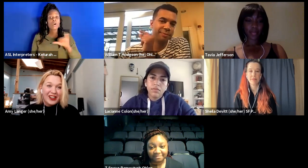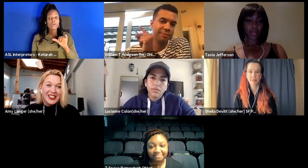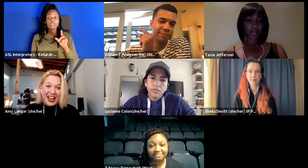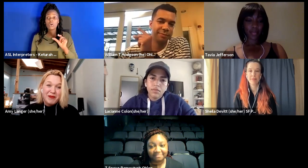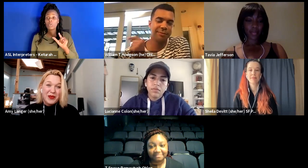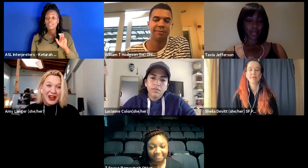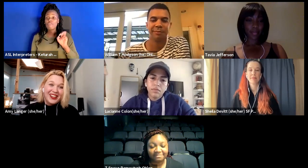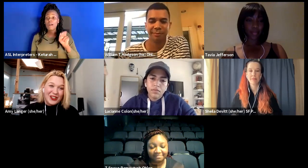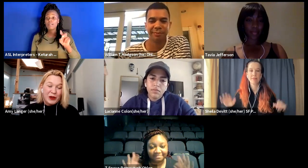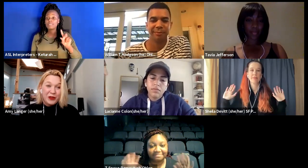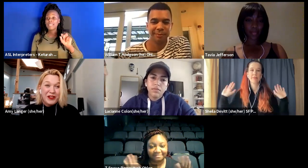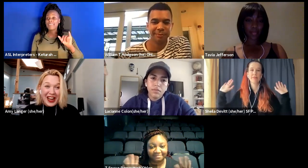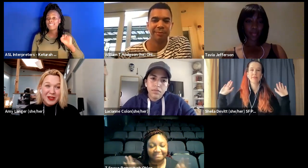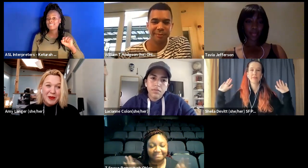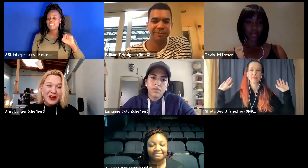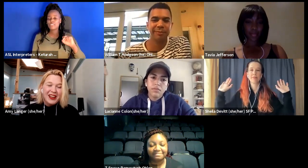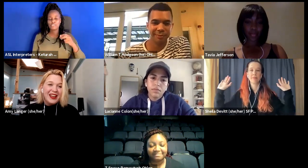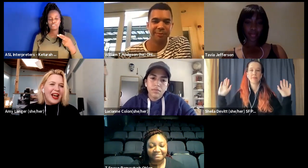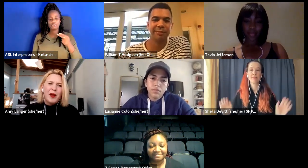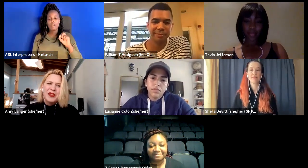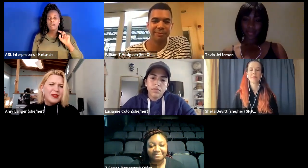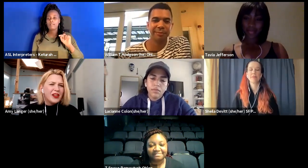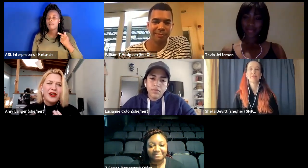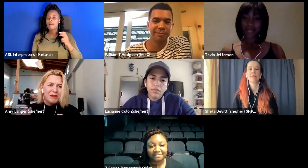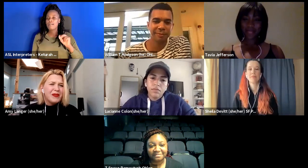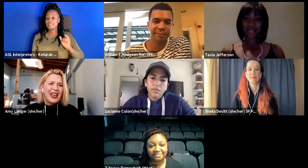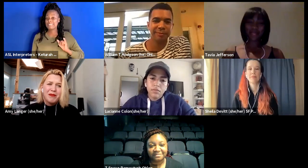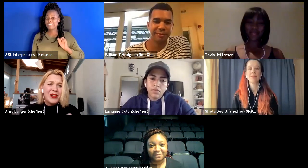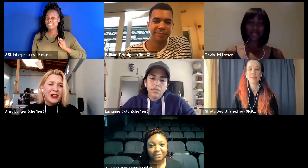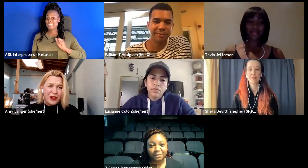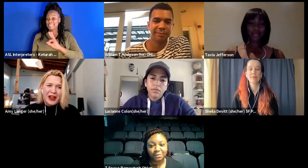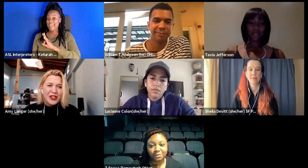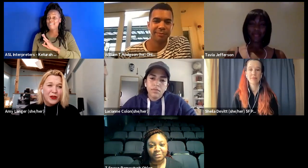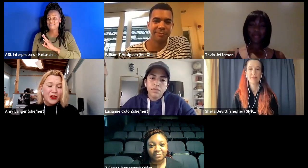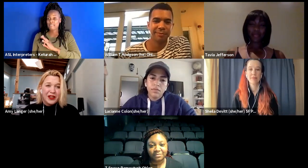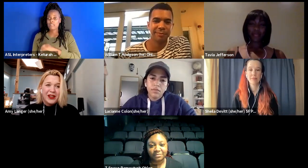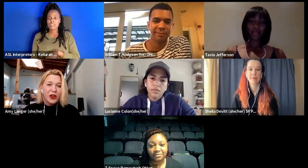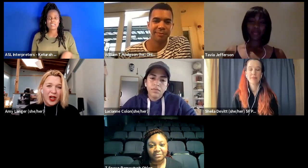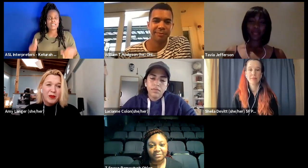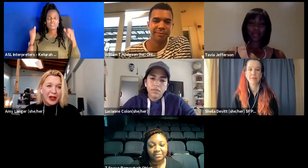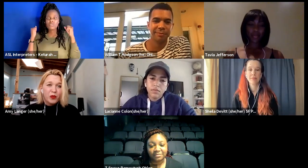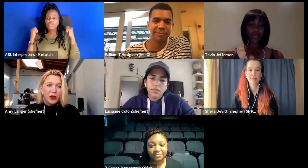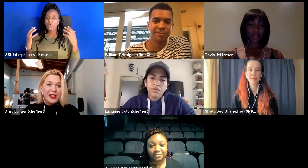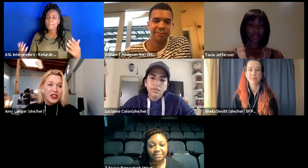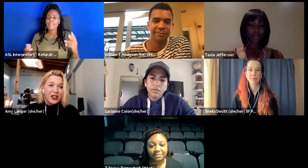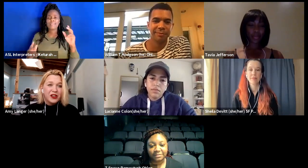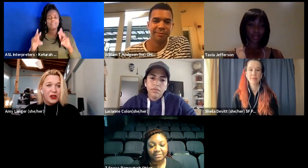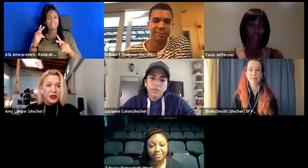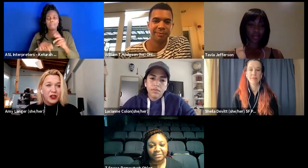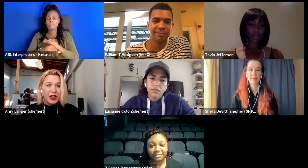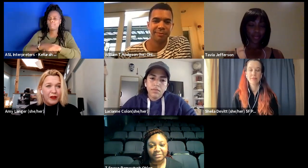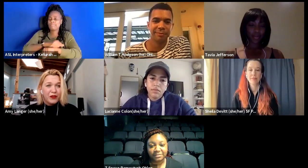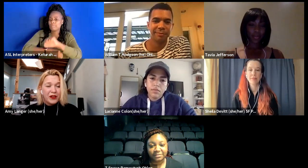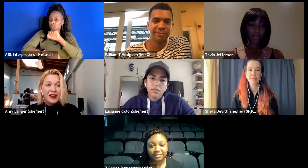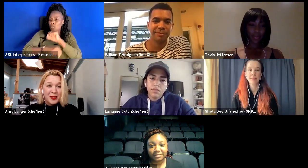is a shotgun staff member and also a front of house member um there are again myriad front of house folks who've done an incredible amount of work in changing